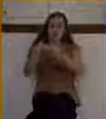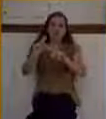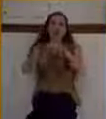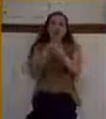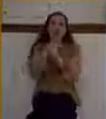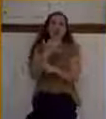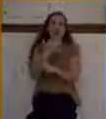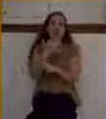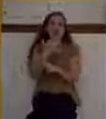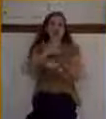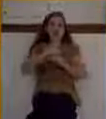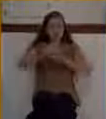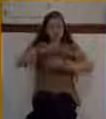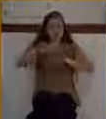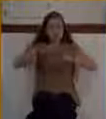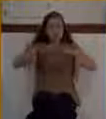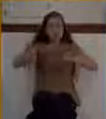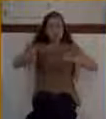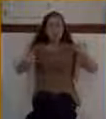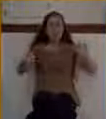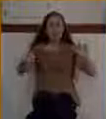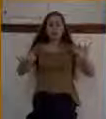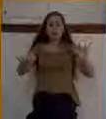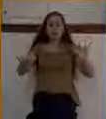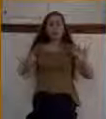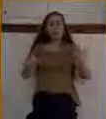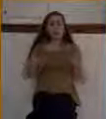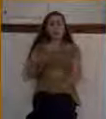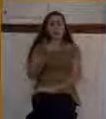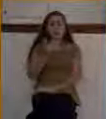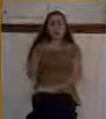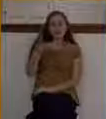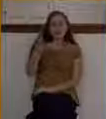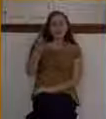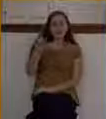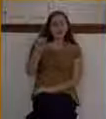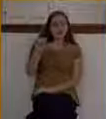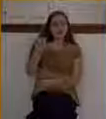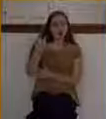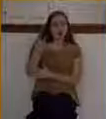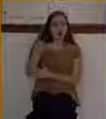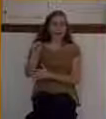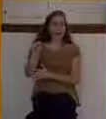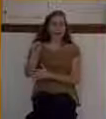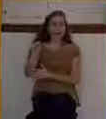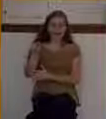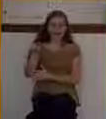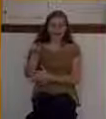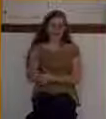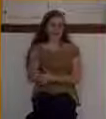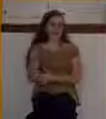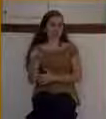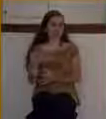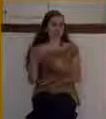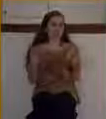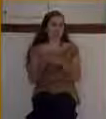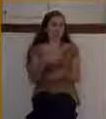Small wonder that it troubled Darwin. He said, to this day, the eye makes me shudder. It should make you shudder.